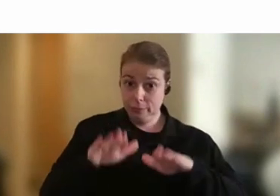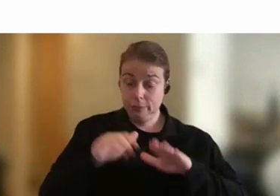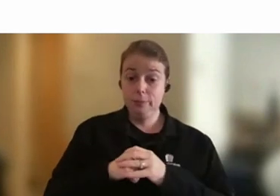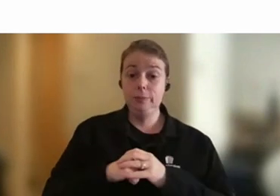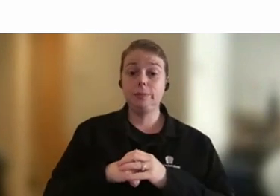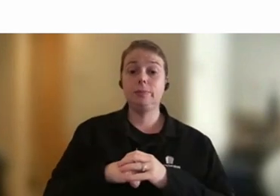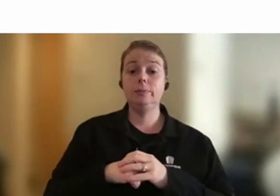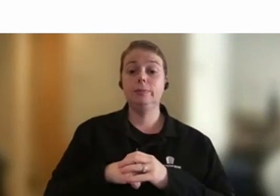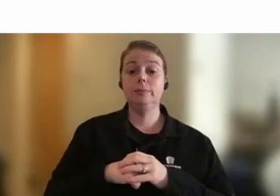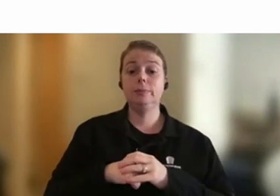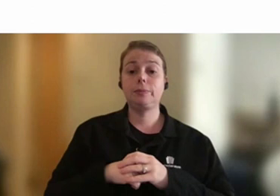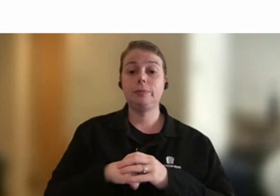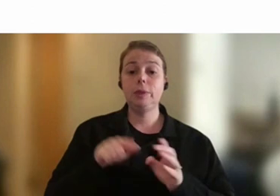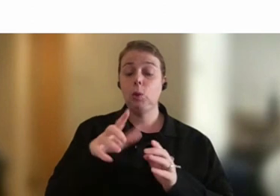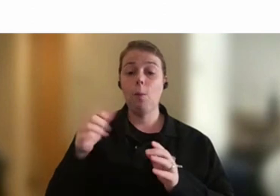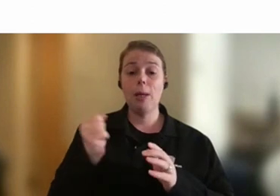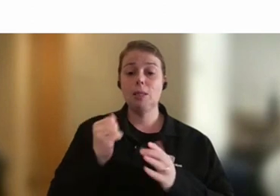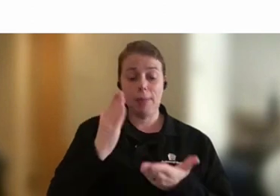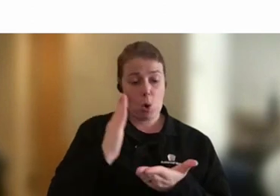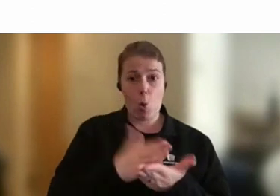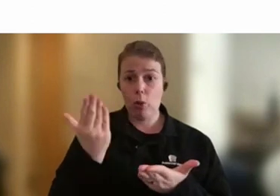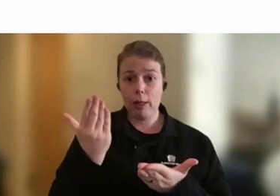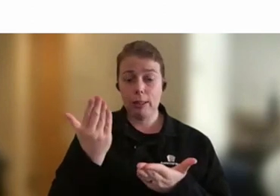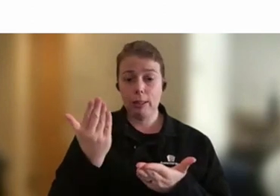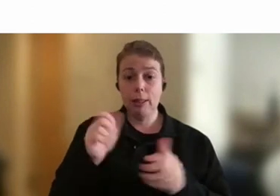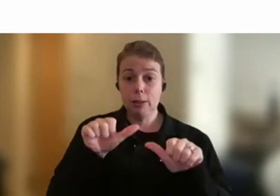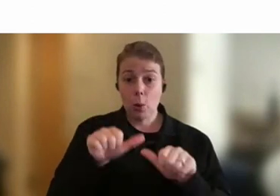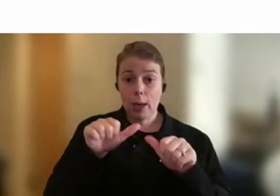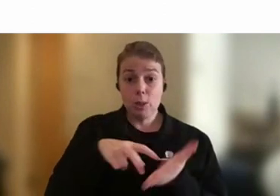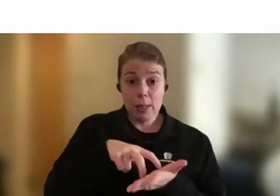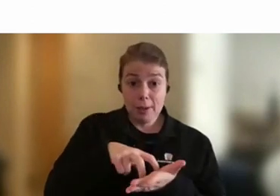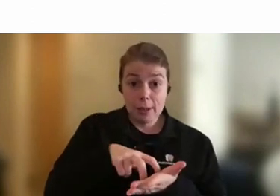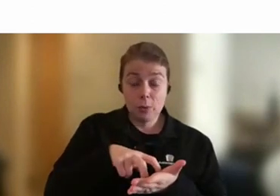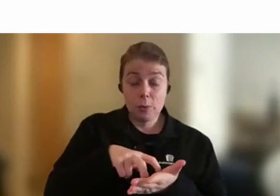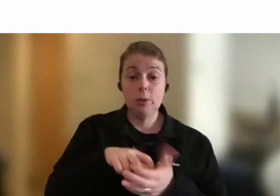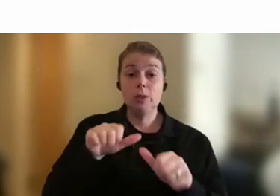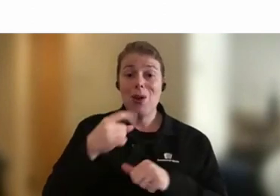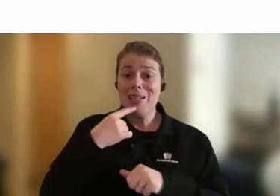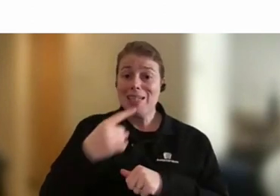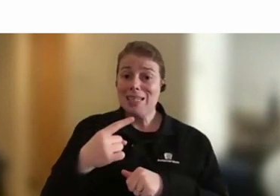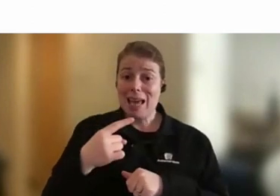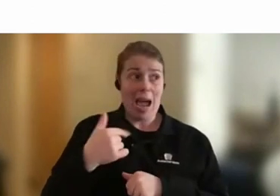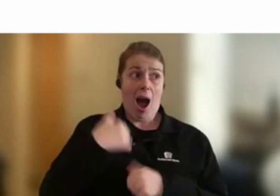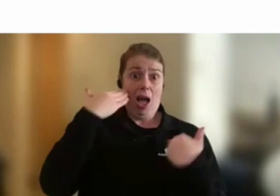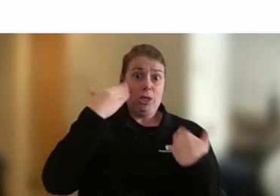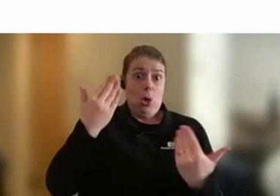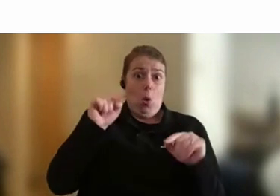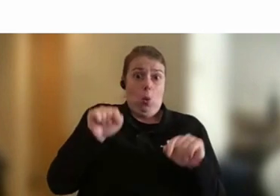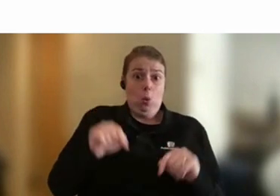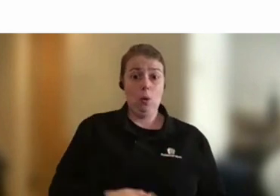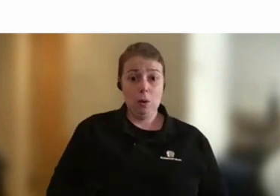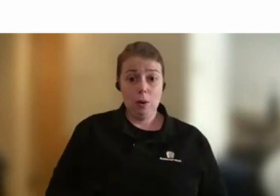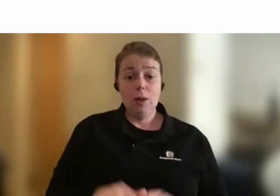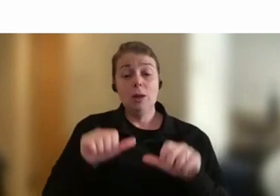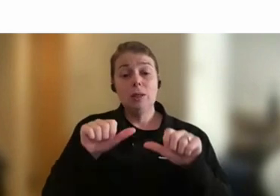that point, you've got to be authentic. It's okay to be vulnerable. It's okay to say when you don't know something. And it's also